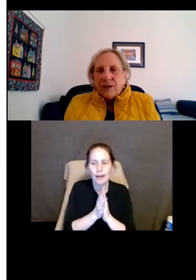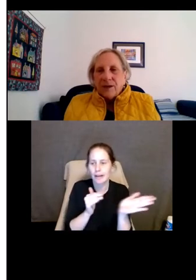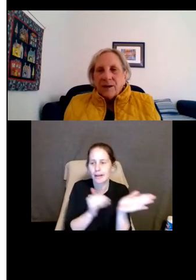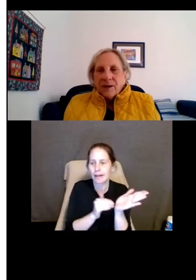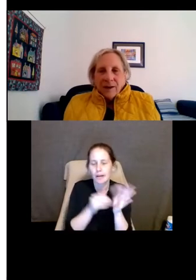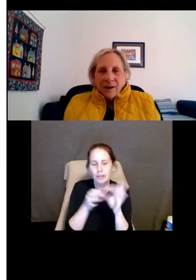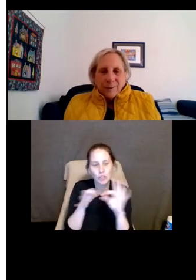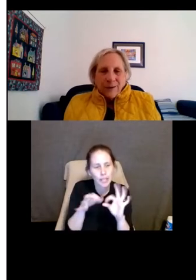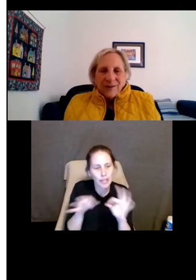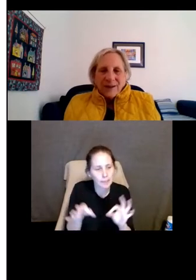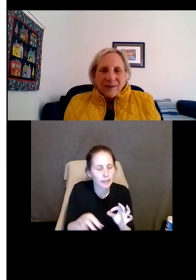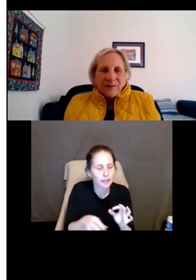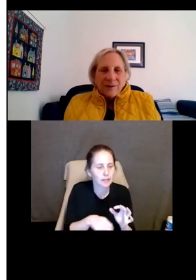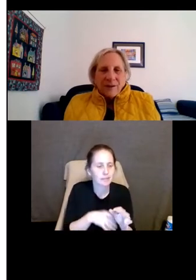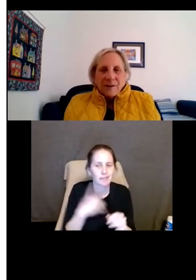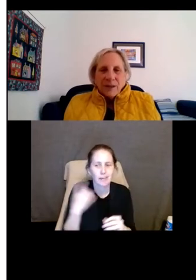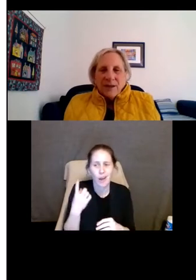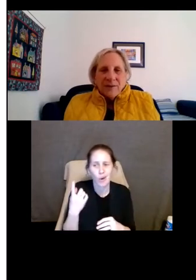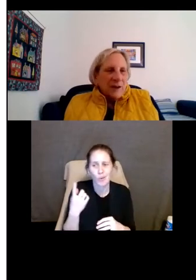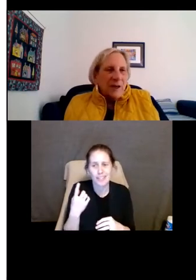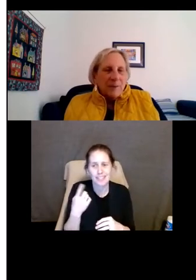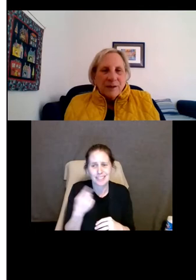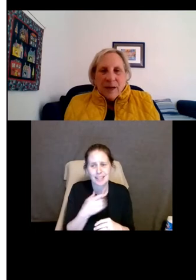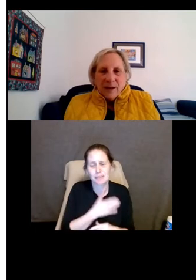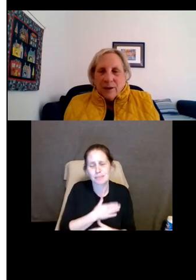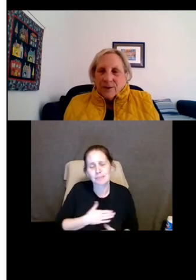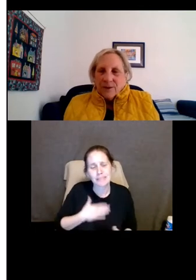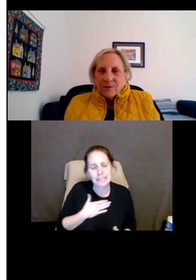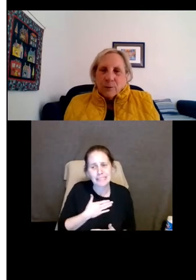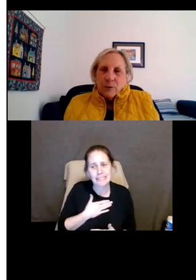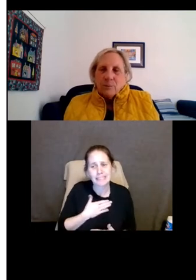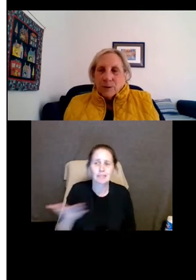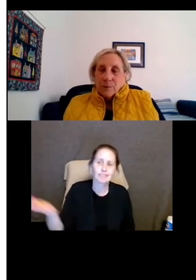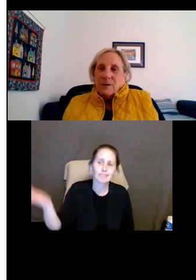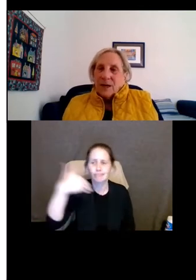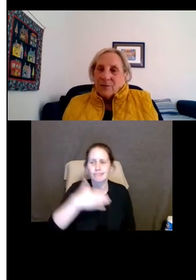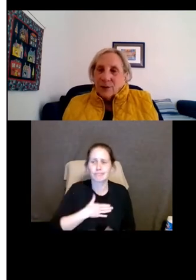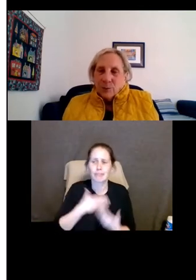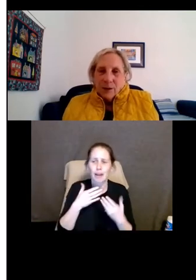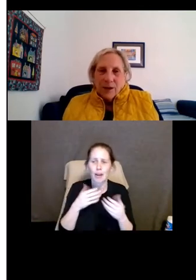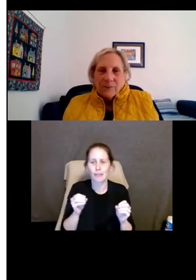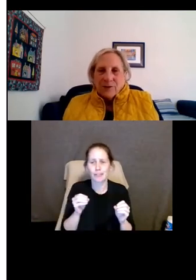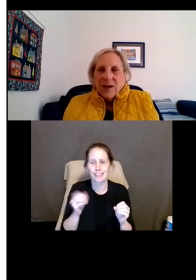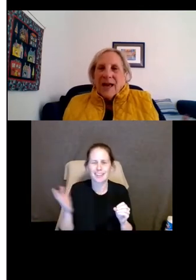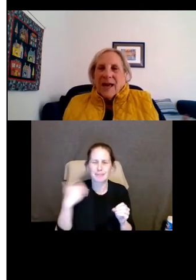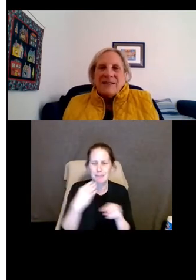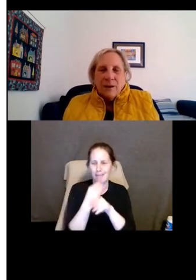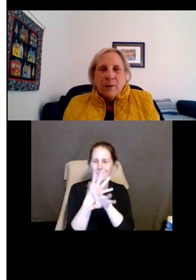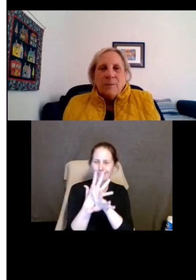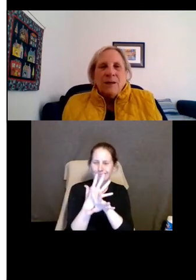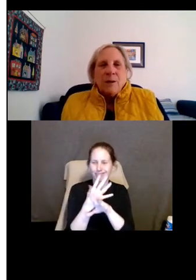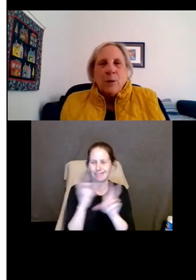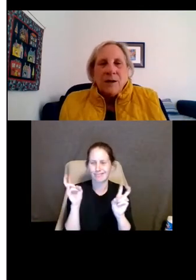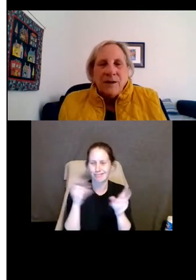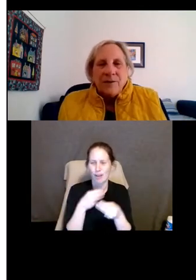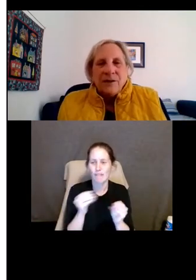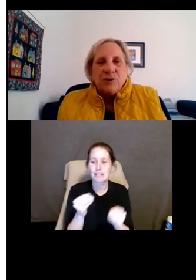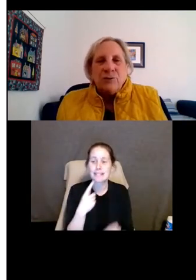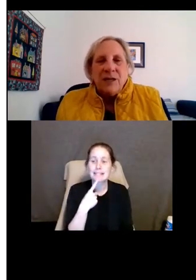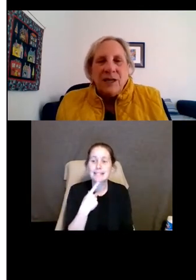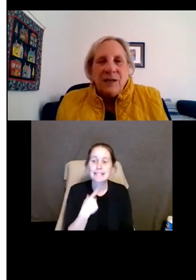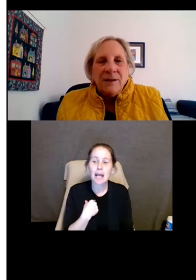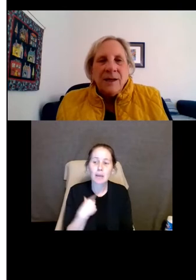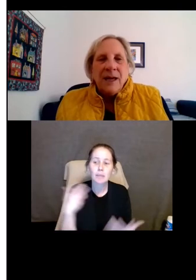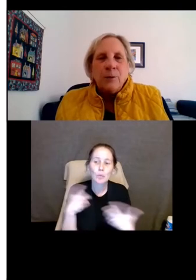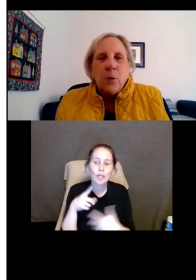say anything. I always say to this, please come into my office or come into my virtual office and tell me what it